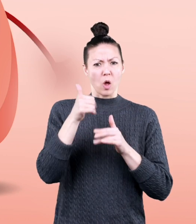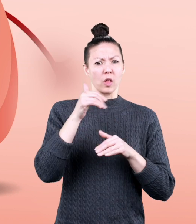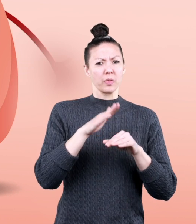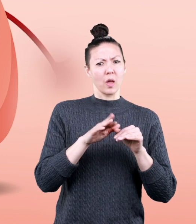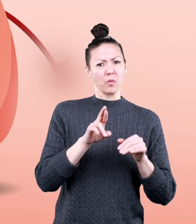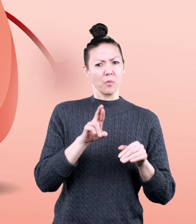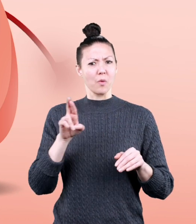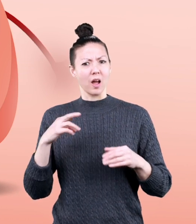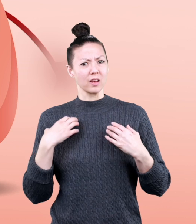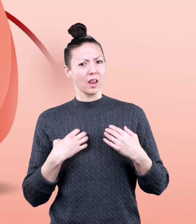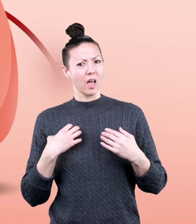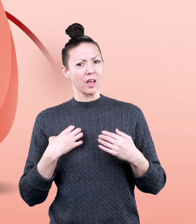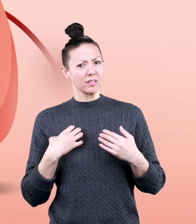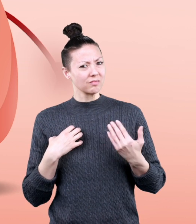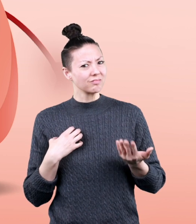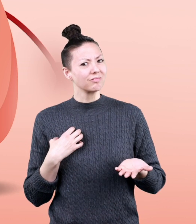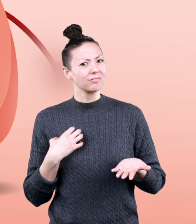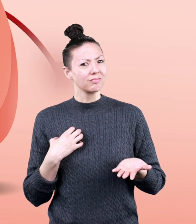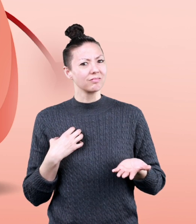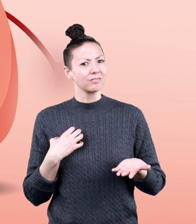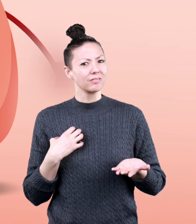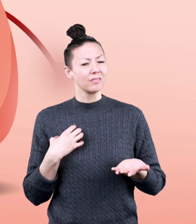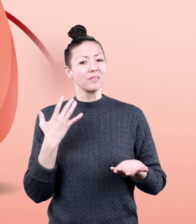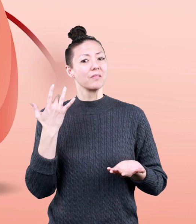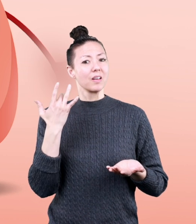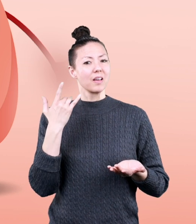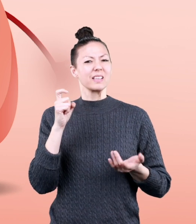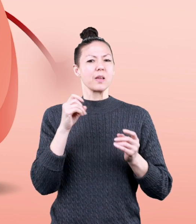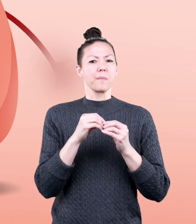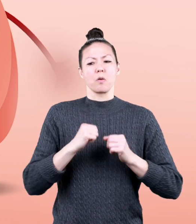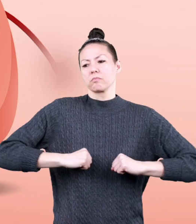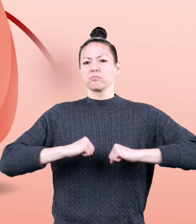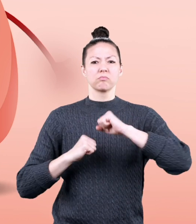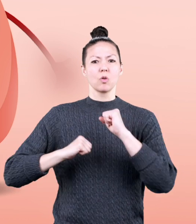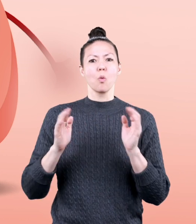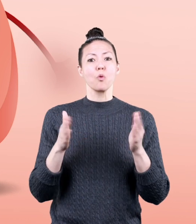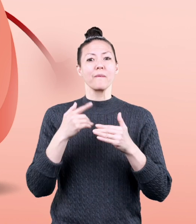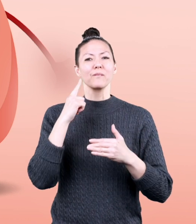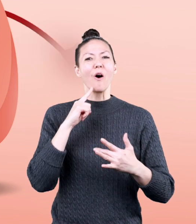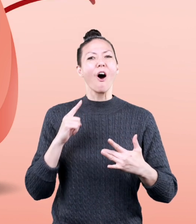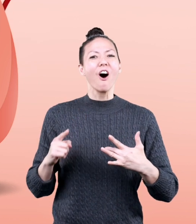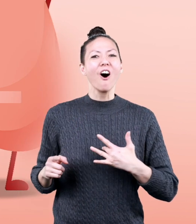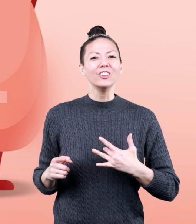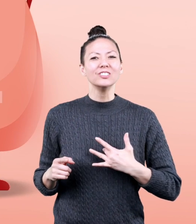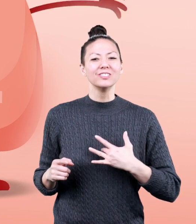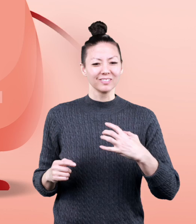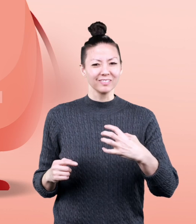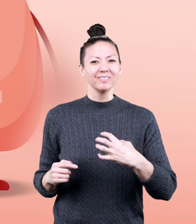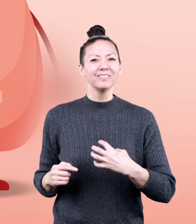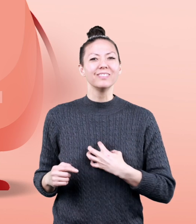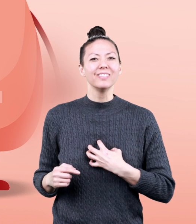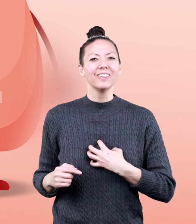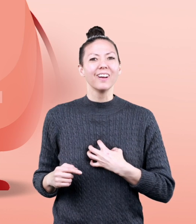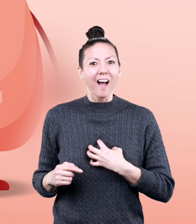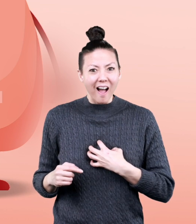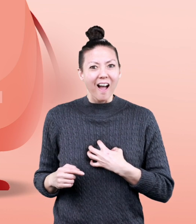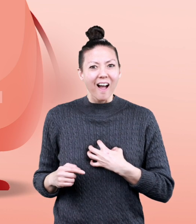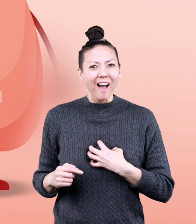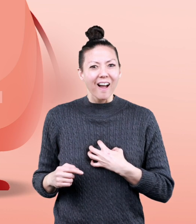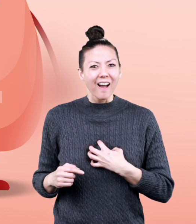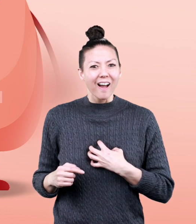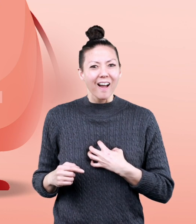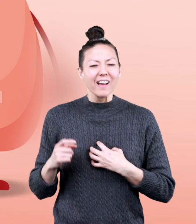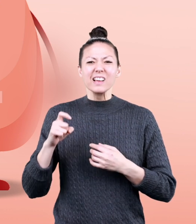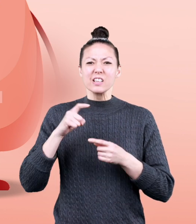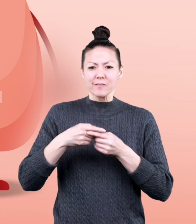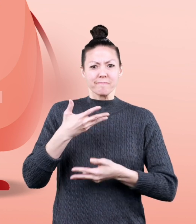body is smaller than the one on the right side, because it needs to make extra room for the heart. Beat